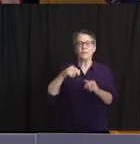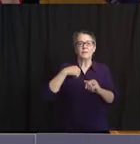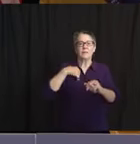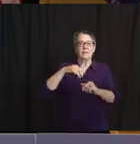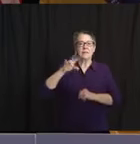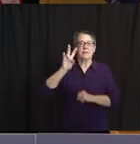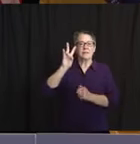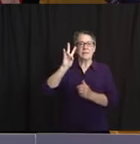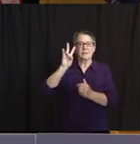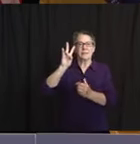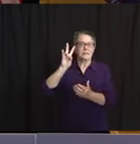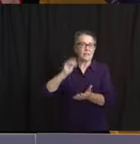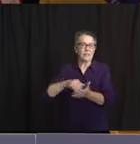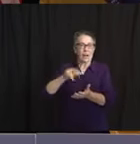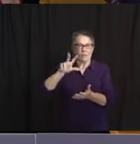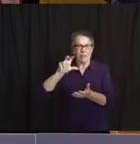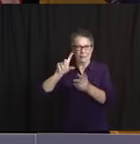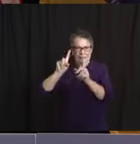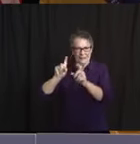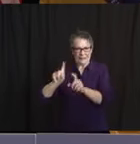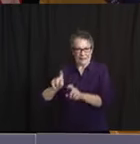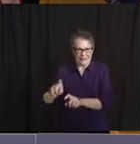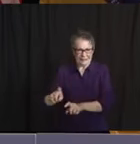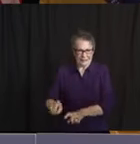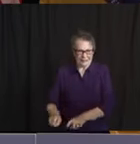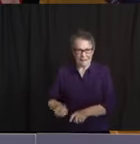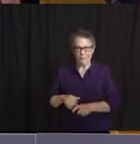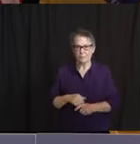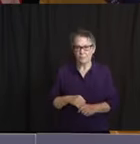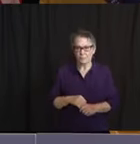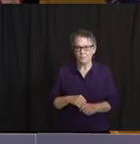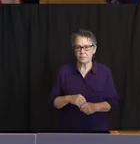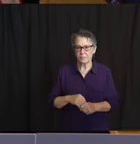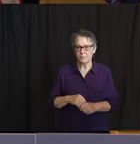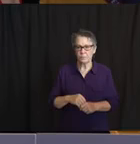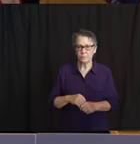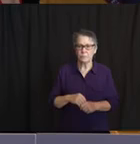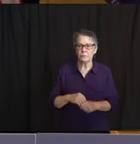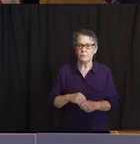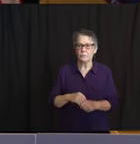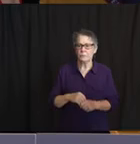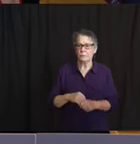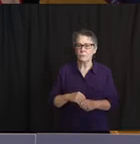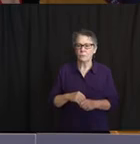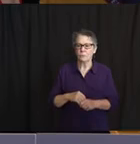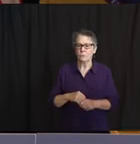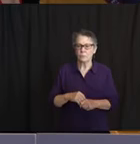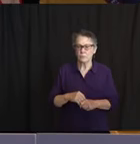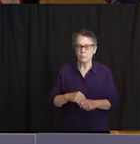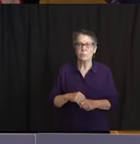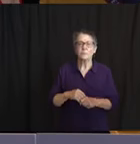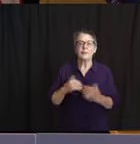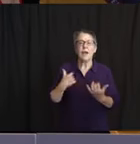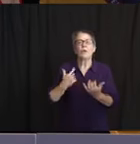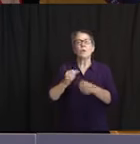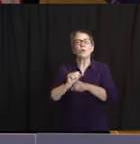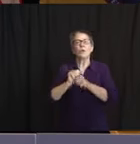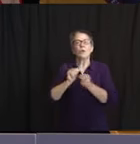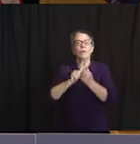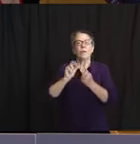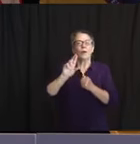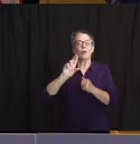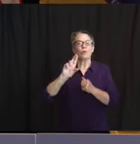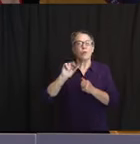of which have returned as positive. We are currently working with Rutgers University to support their continued